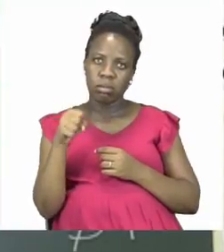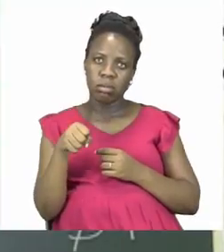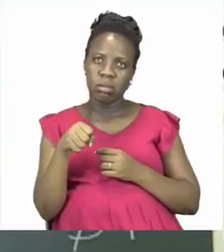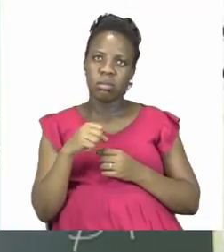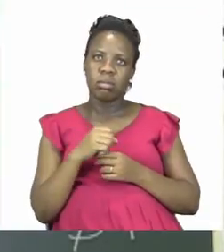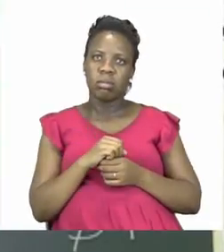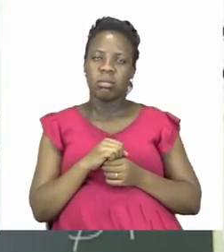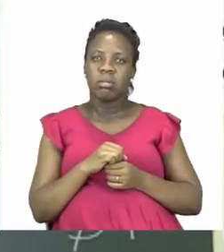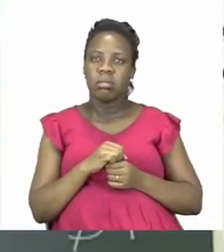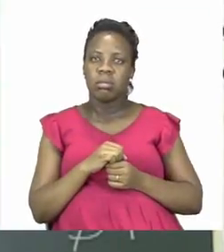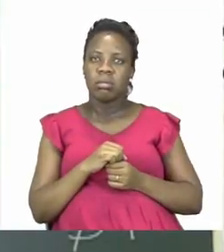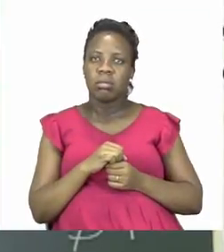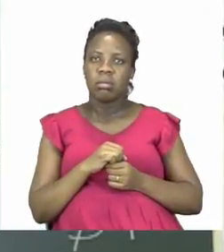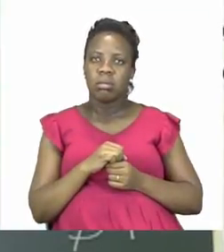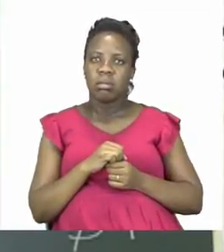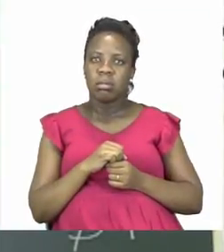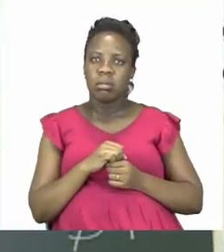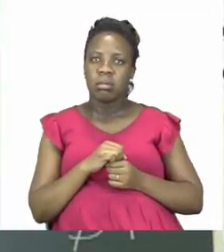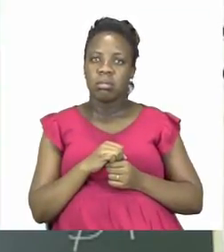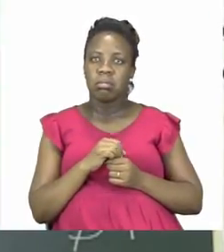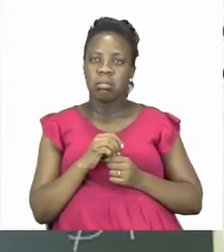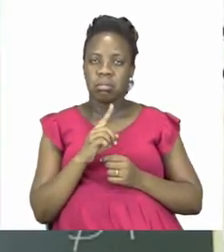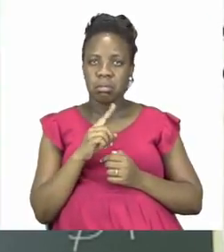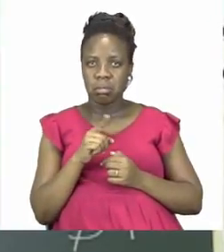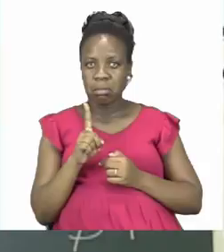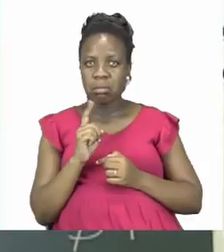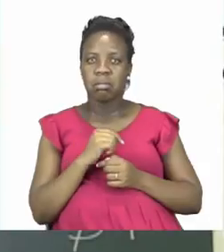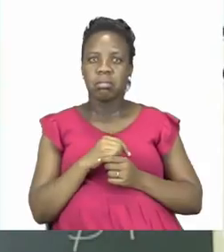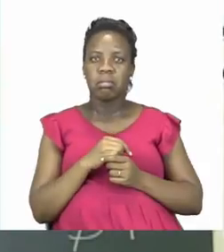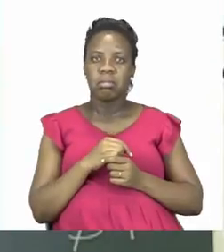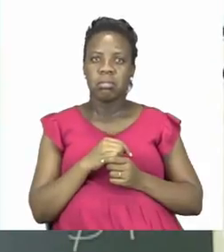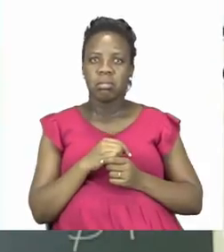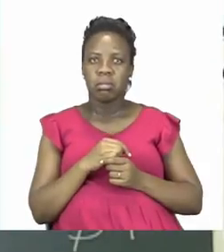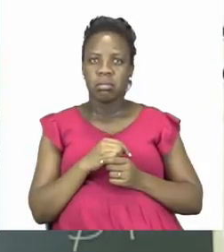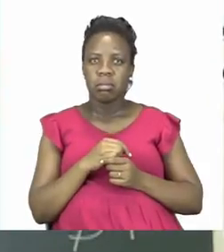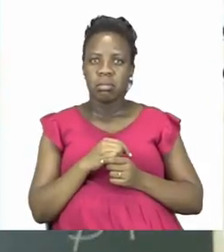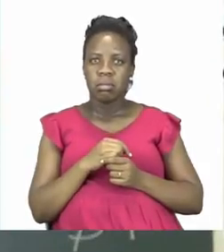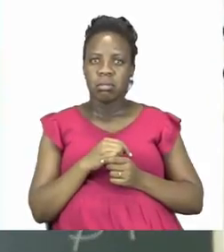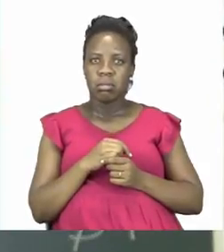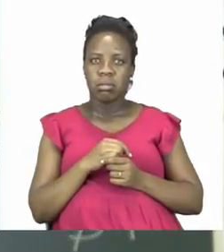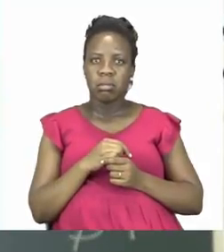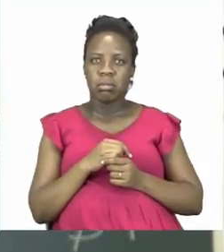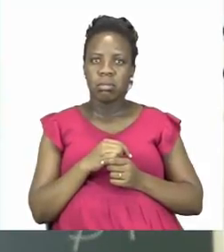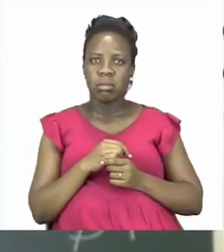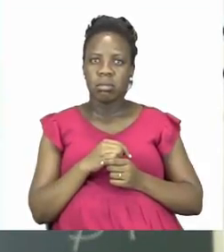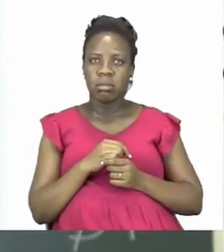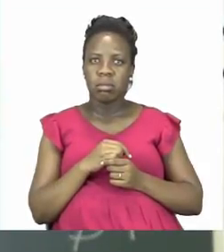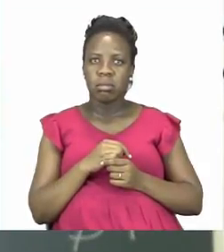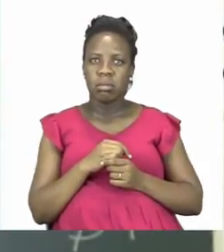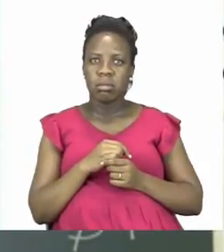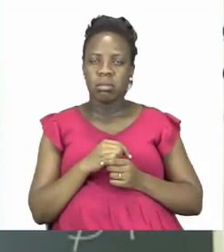is. So there we also have all these numbers adding up to the number